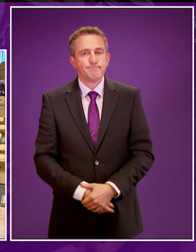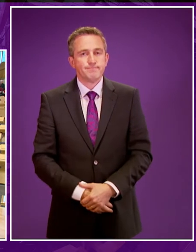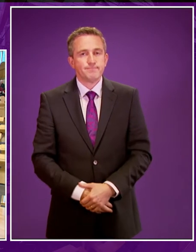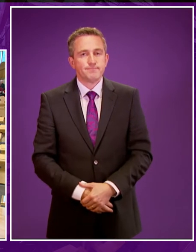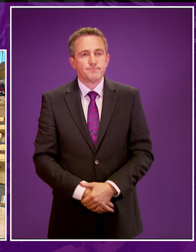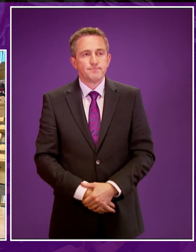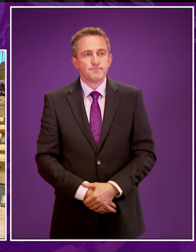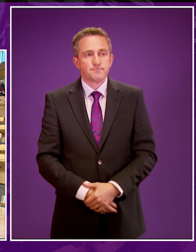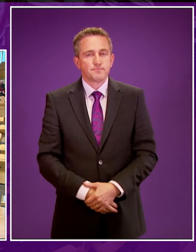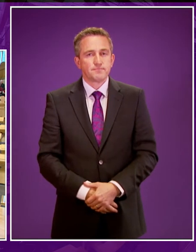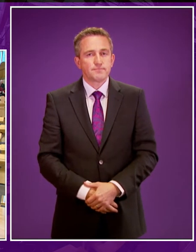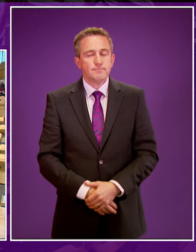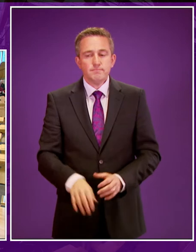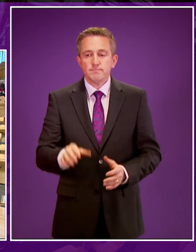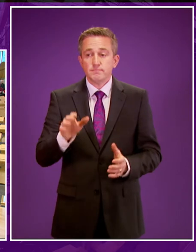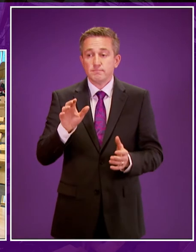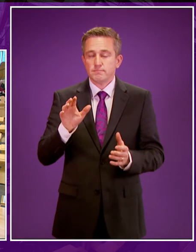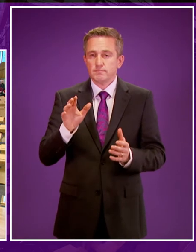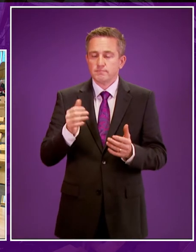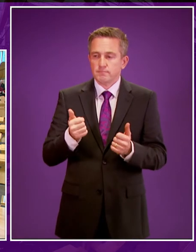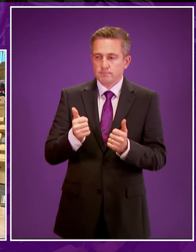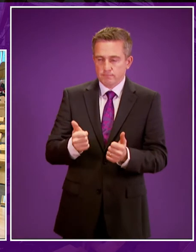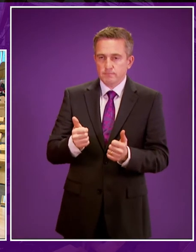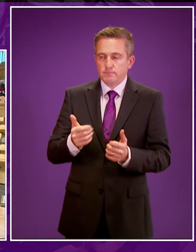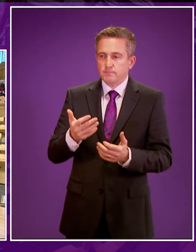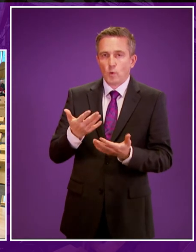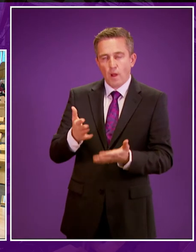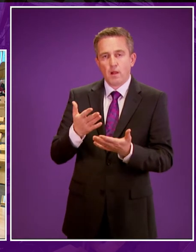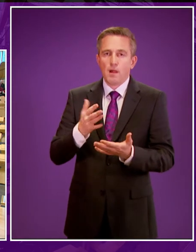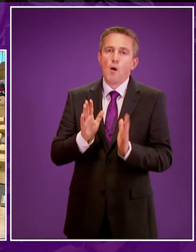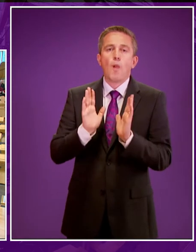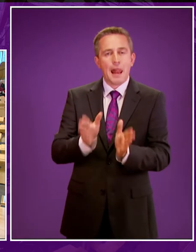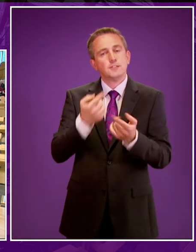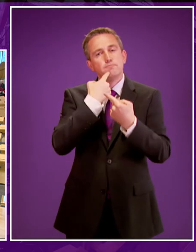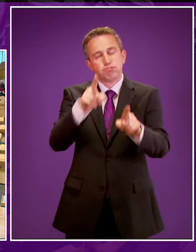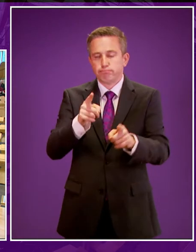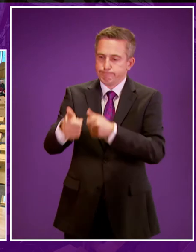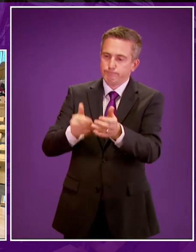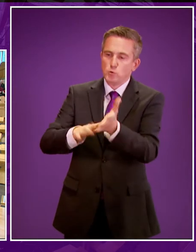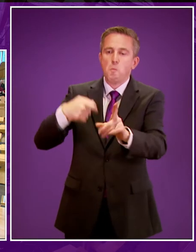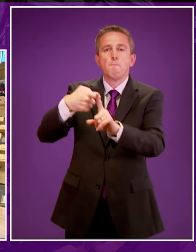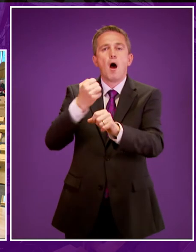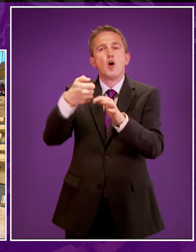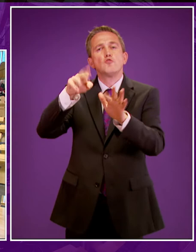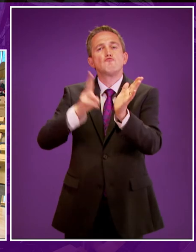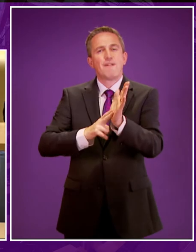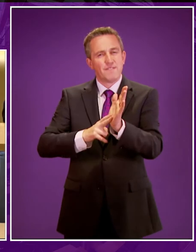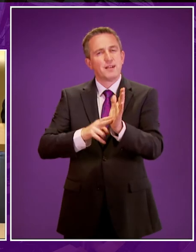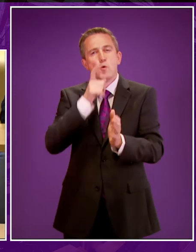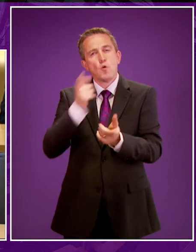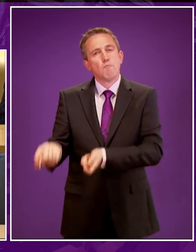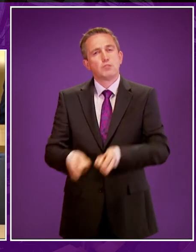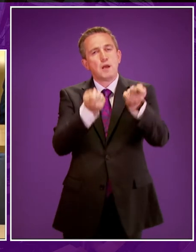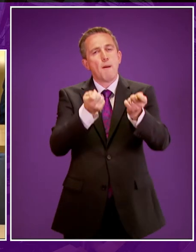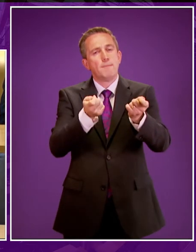So, first of all, can I put on record again my thanks to Mark Griffin who obviously took this forward as a Member's Bill